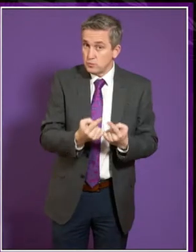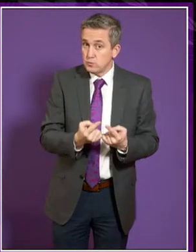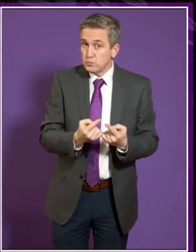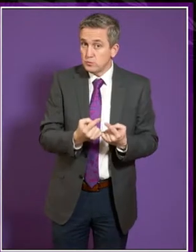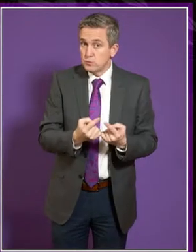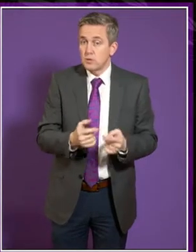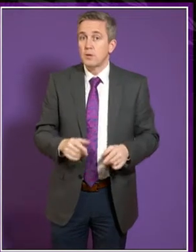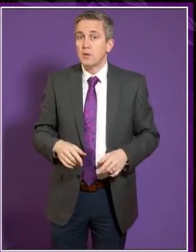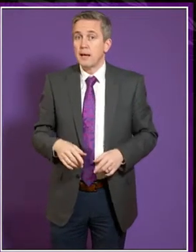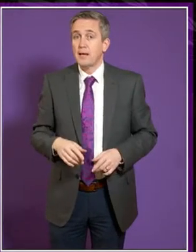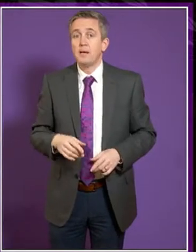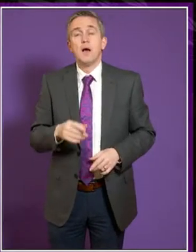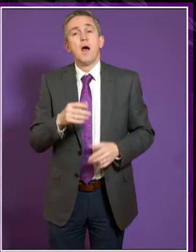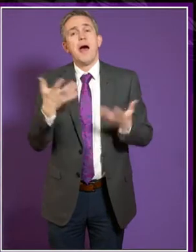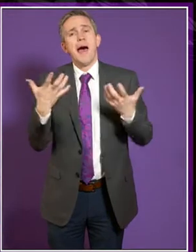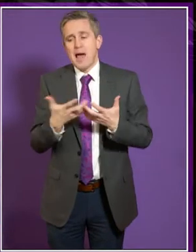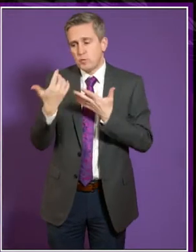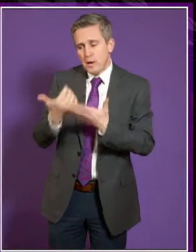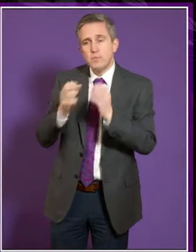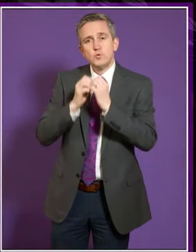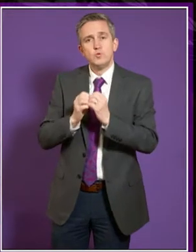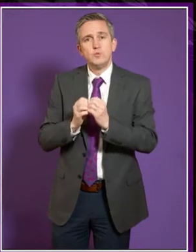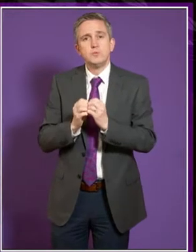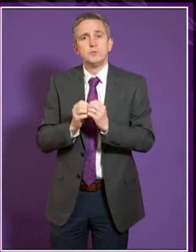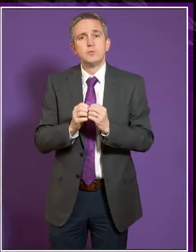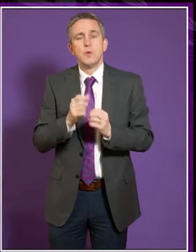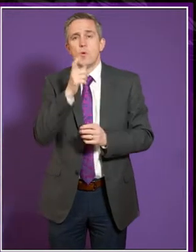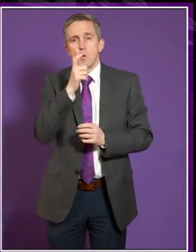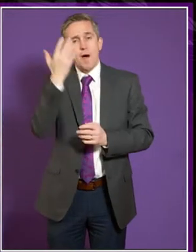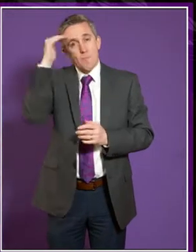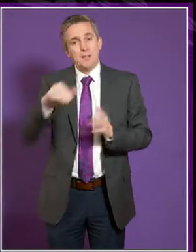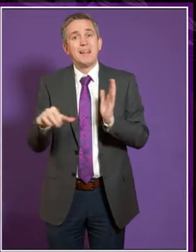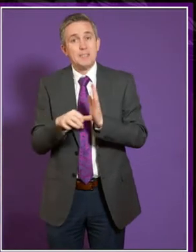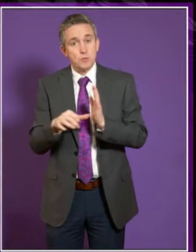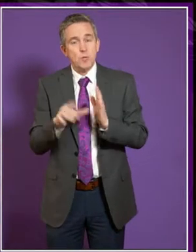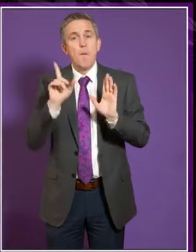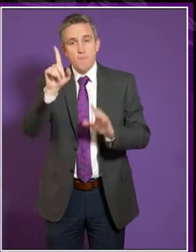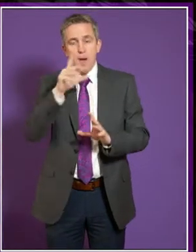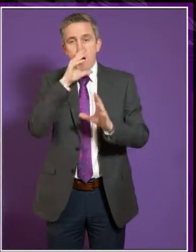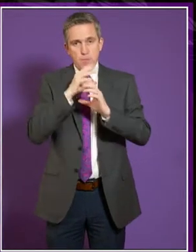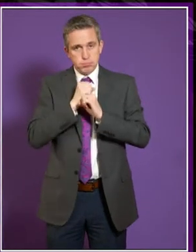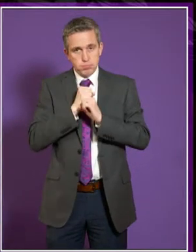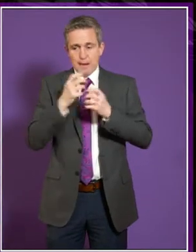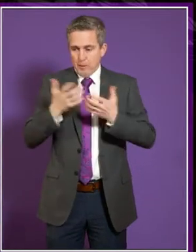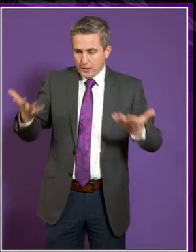encourage those that haven't disclosed mental health issues to come forward and get the support need at university or college?